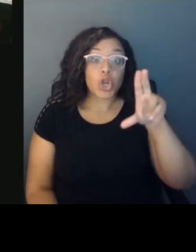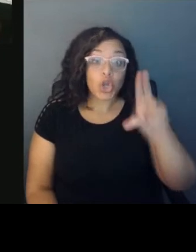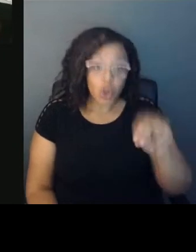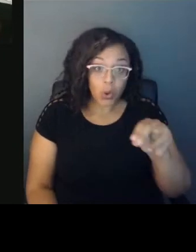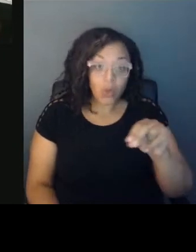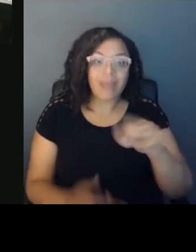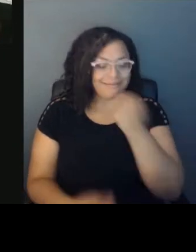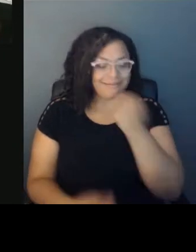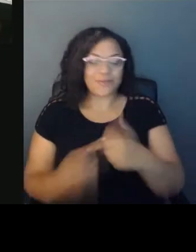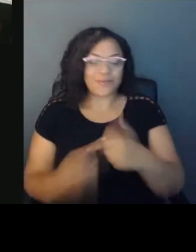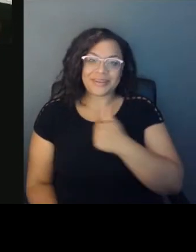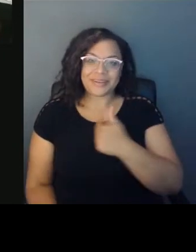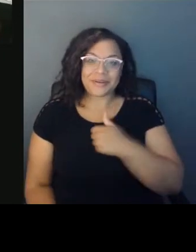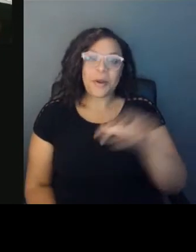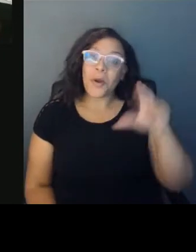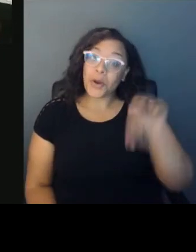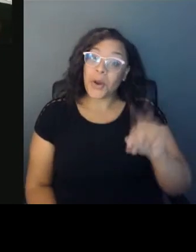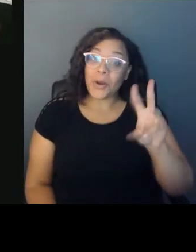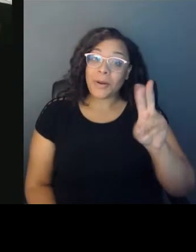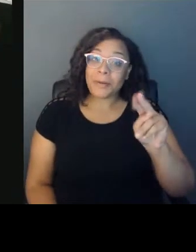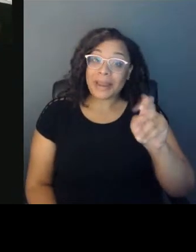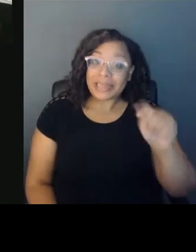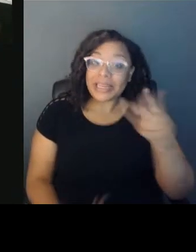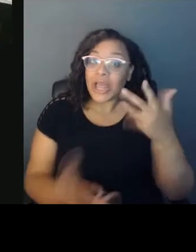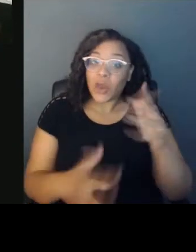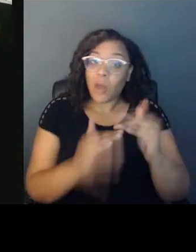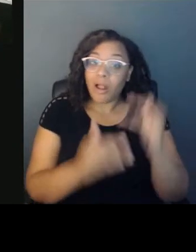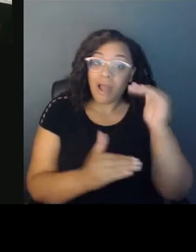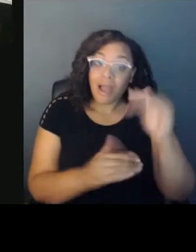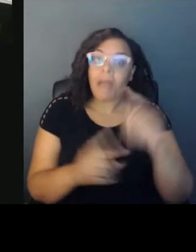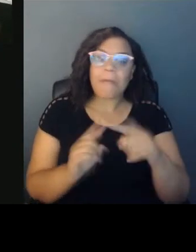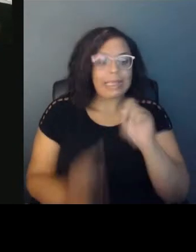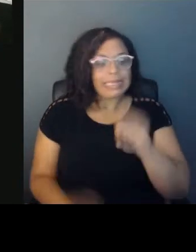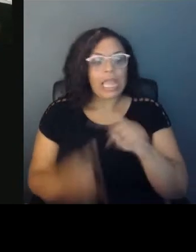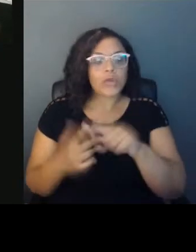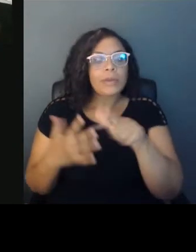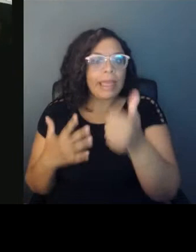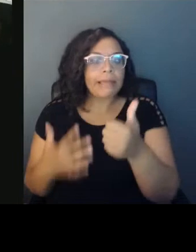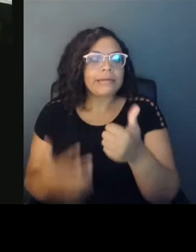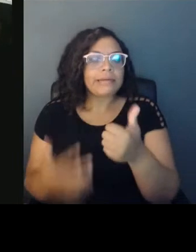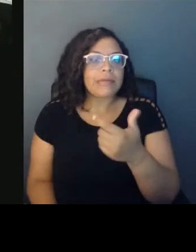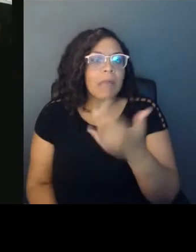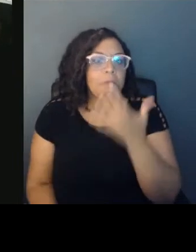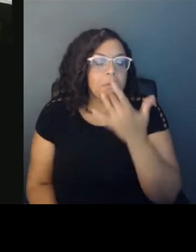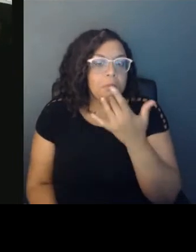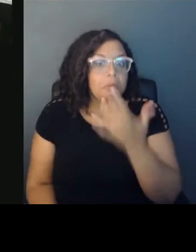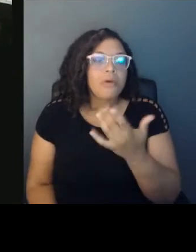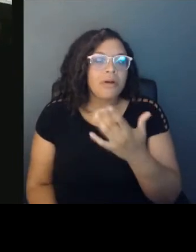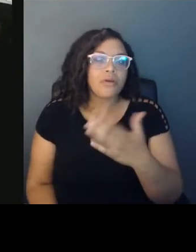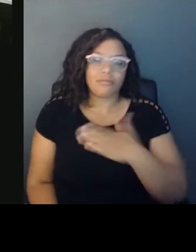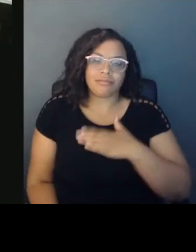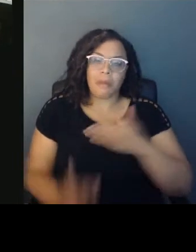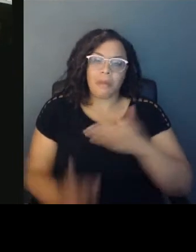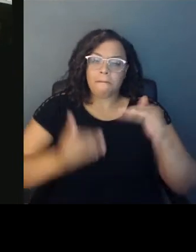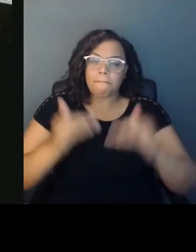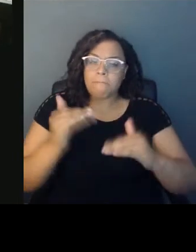but I'm going to say no to something else. You know, you know, to find, I don't really believe that there's a balance, but to find an integration because